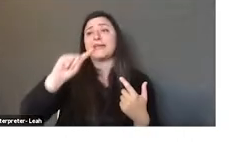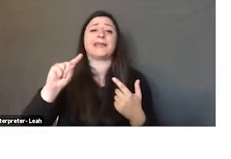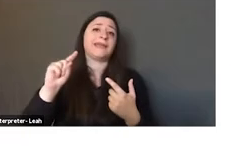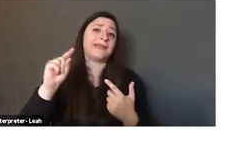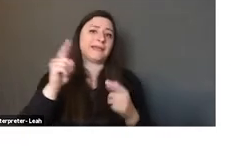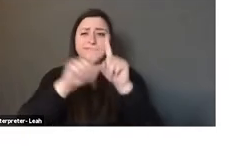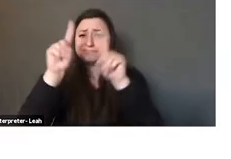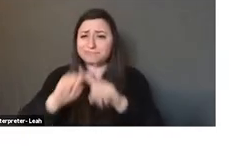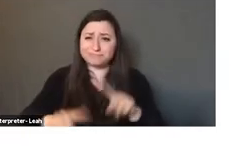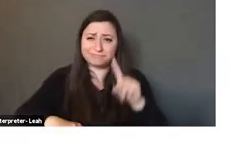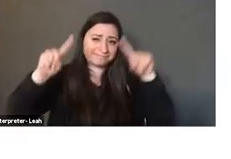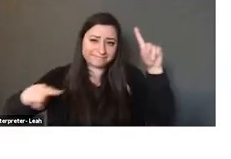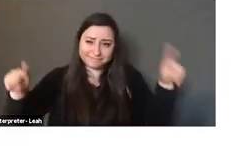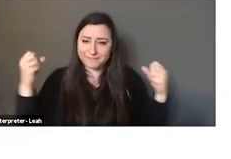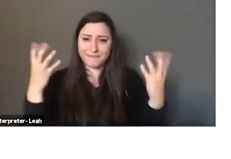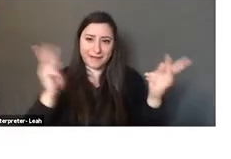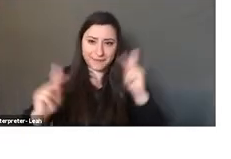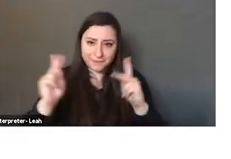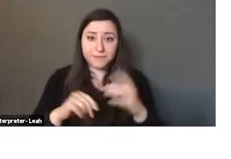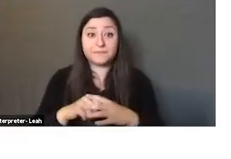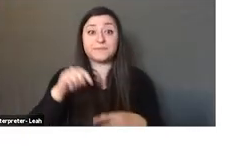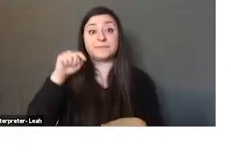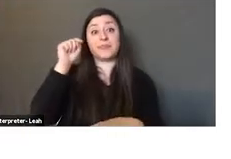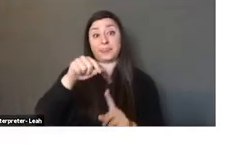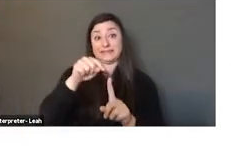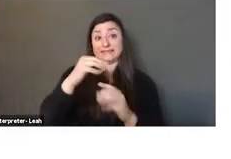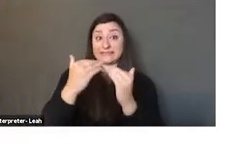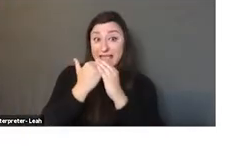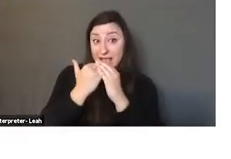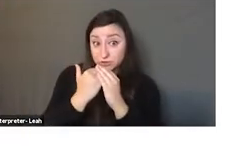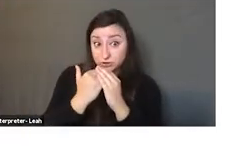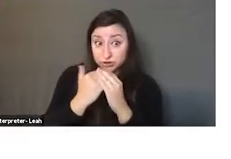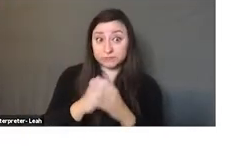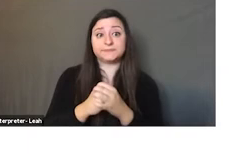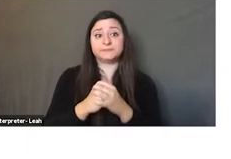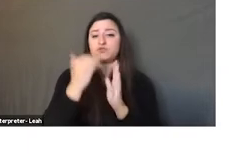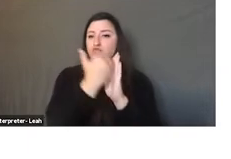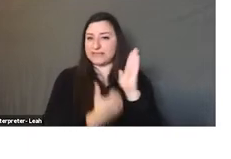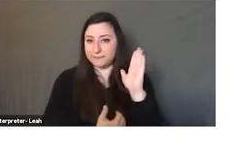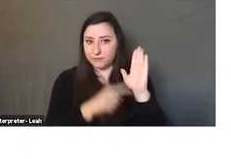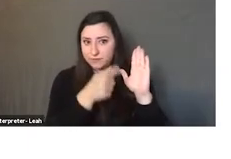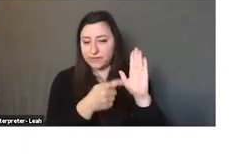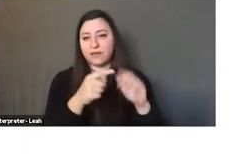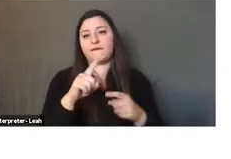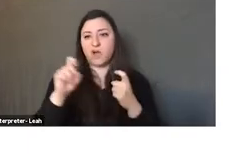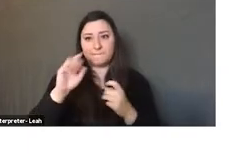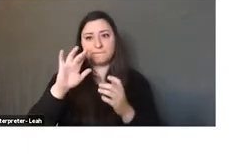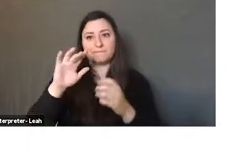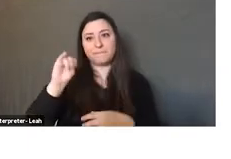It was a very diverse civilization. This giant canapé or sandwich, so the recipe is that of the medieval sandwich,